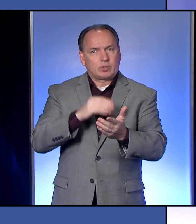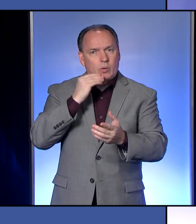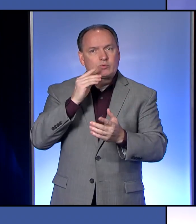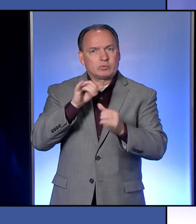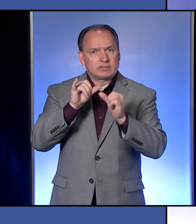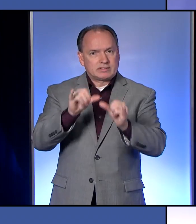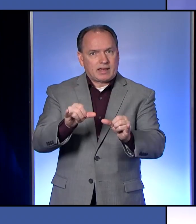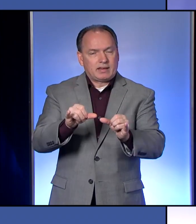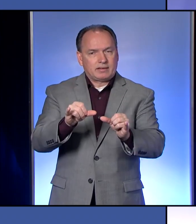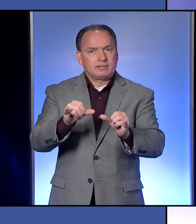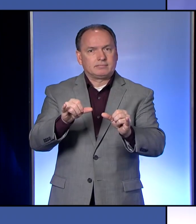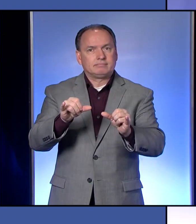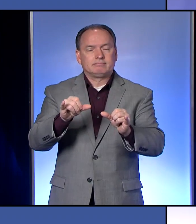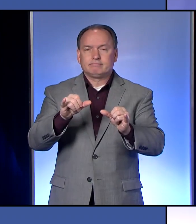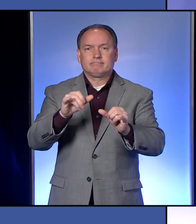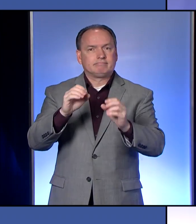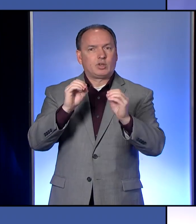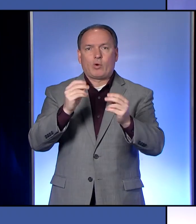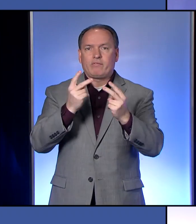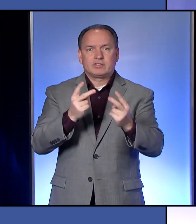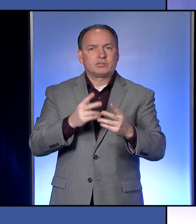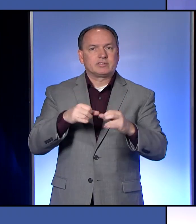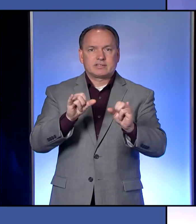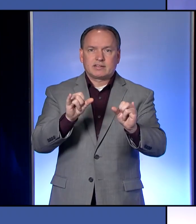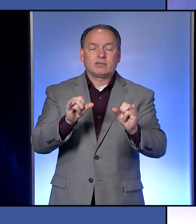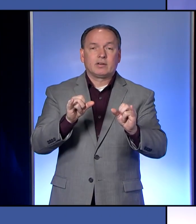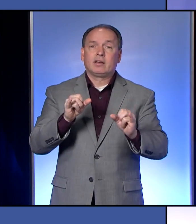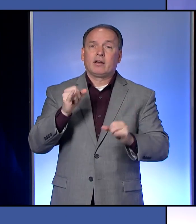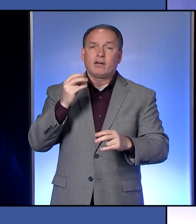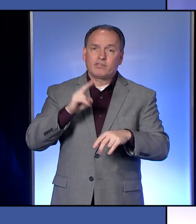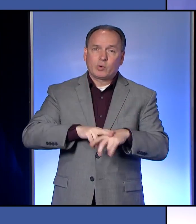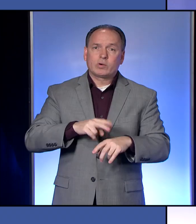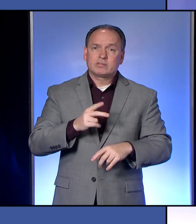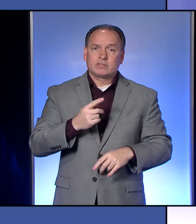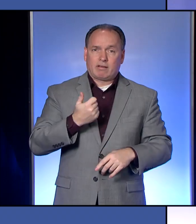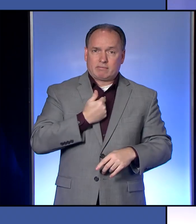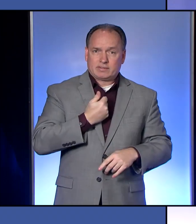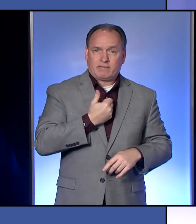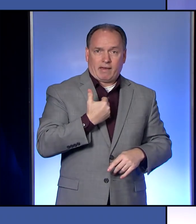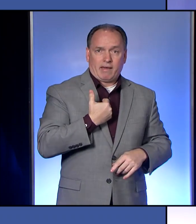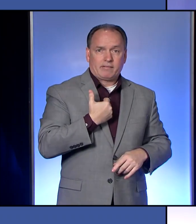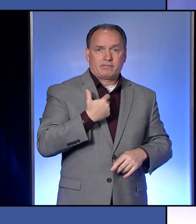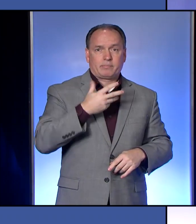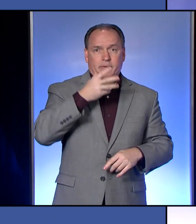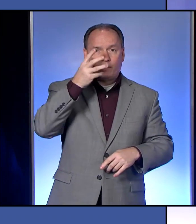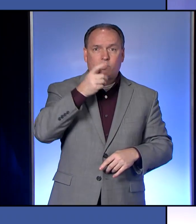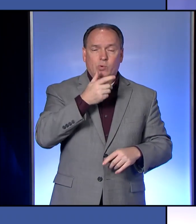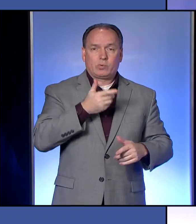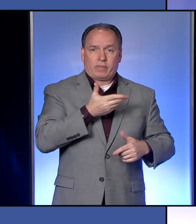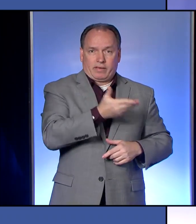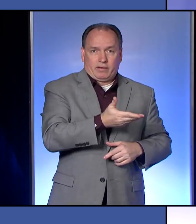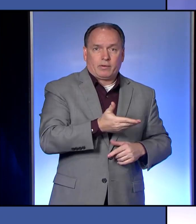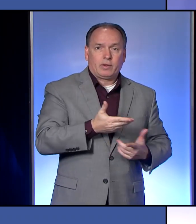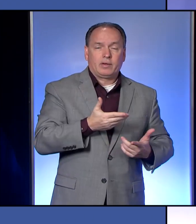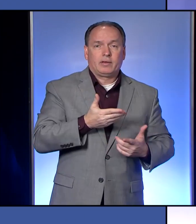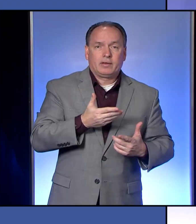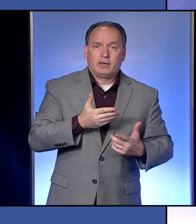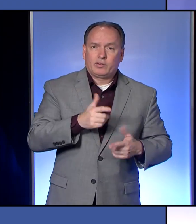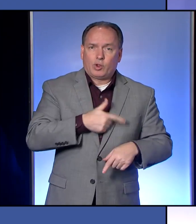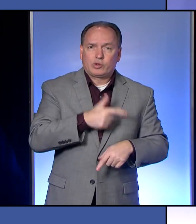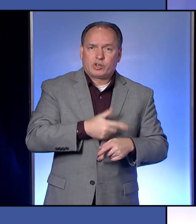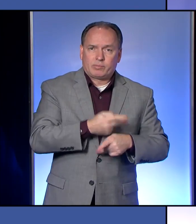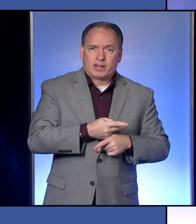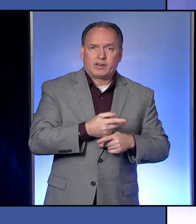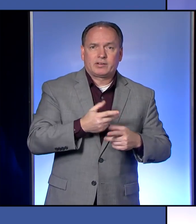the same in terms of no visitors. And of course, as someone who has a loved one in a long-term care facility such as that, this is a very, very difficult